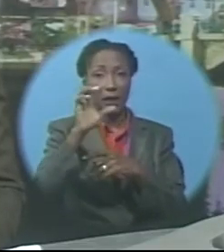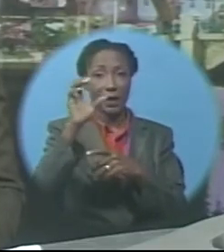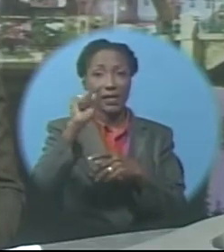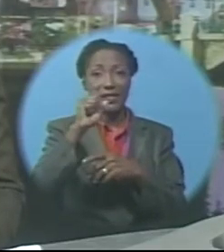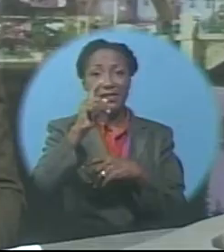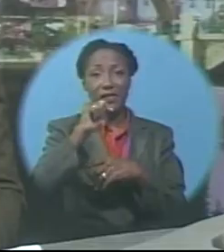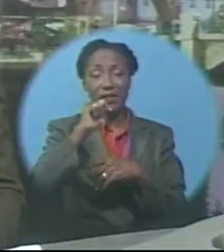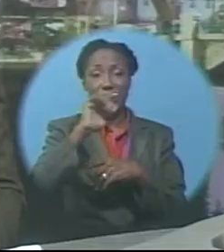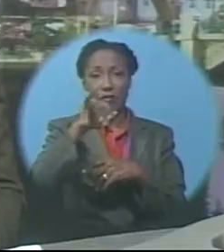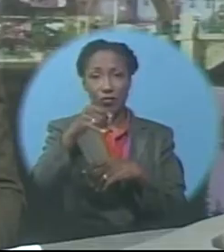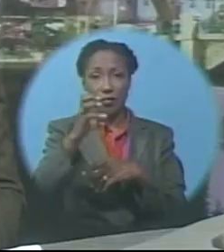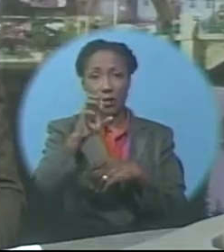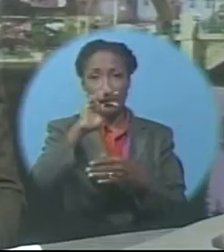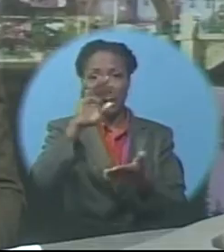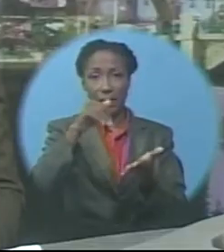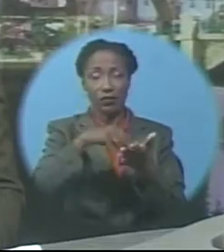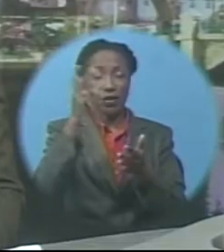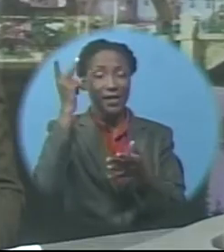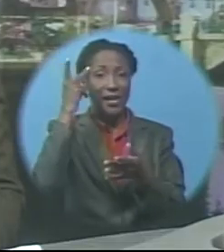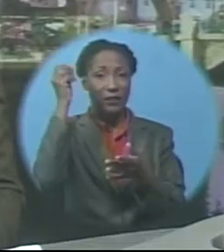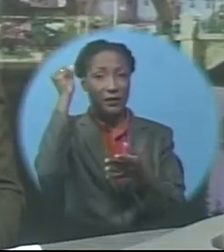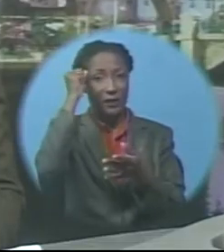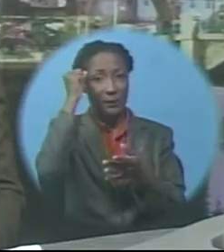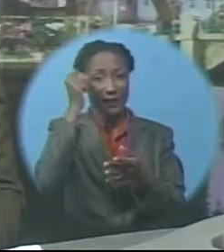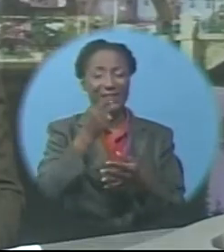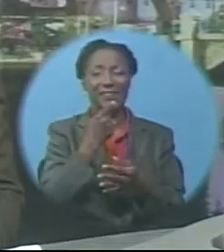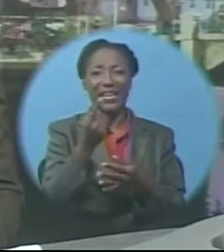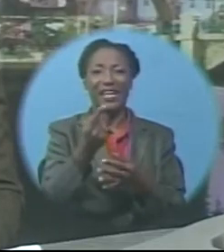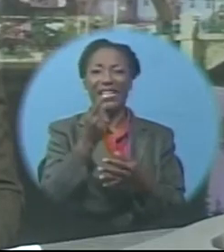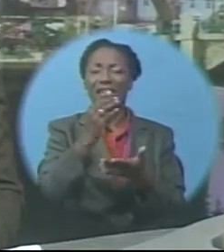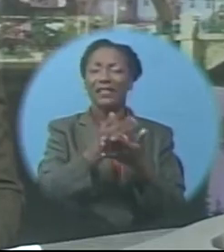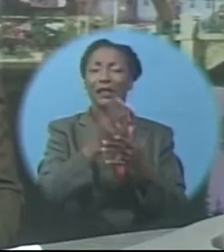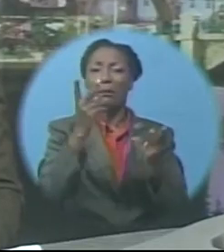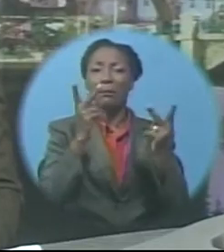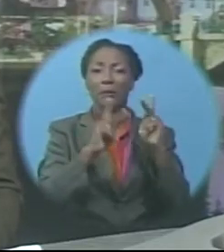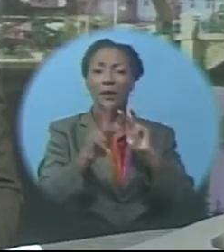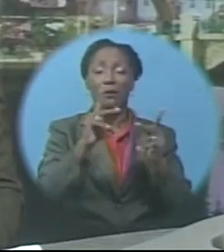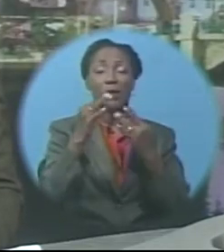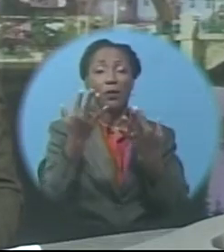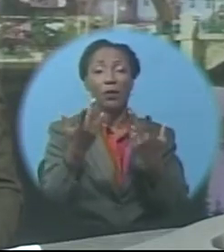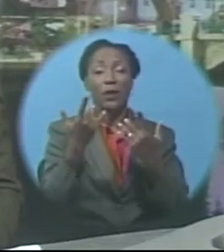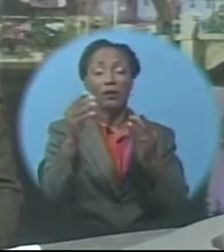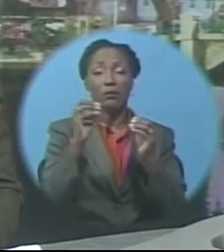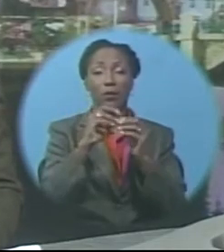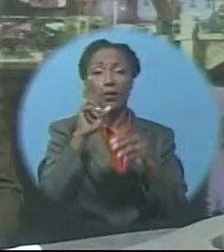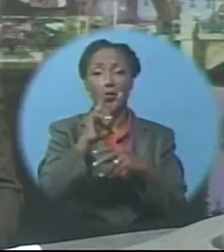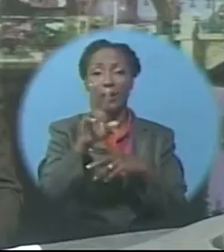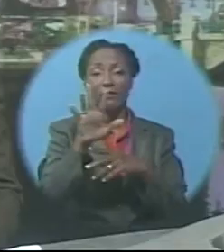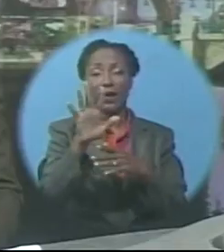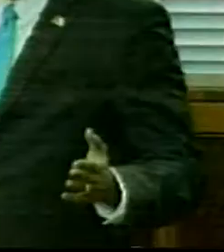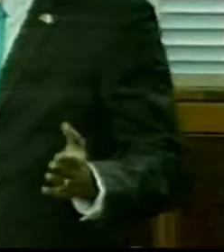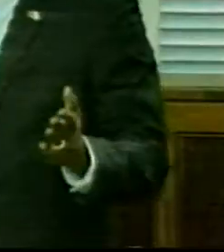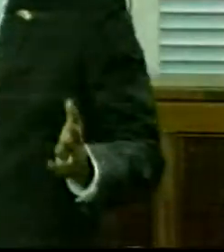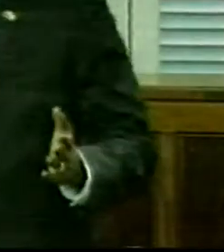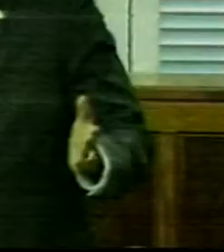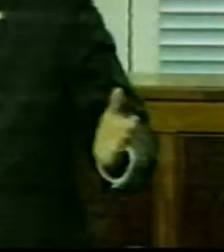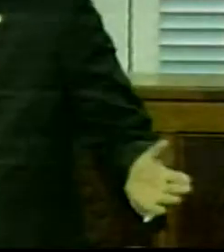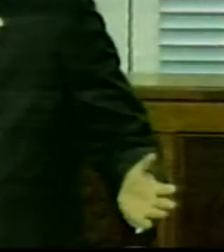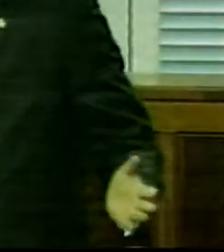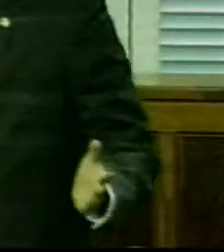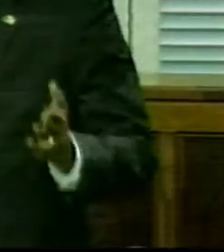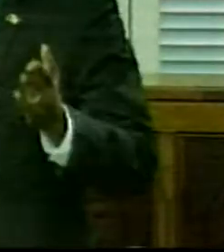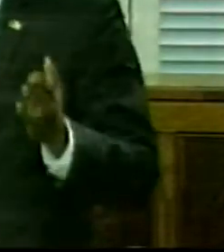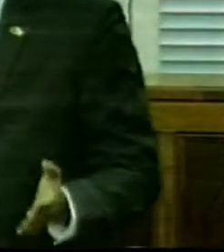there are people who have been on the NHC's waiting list for over 25 years. There are people there with